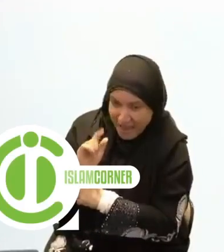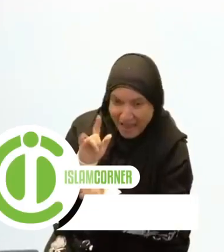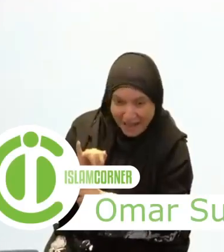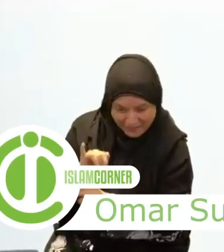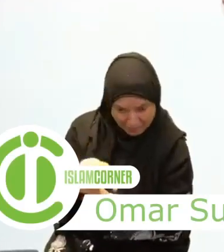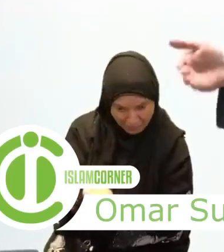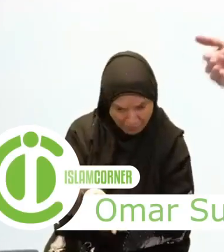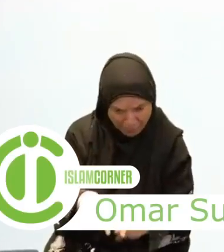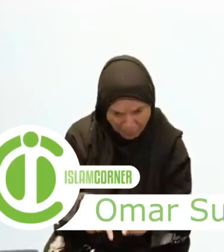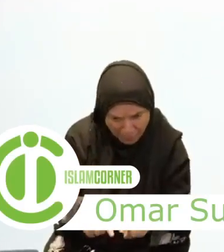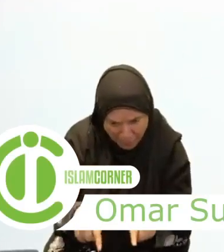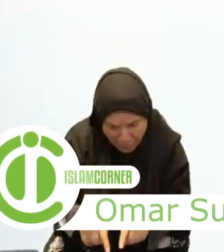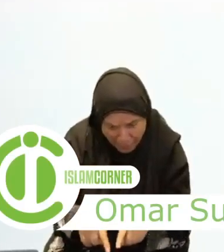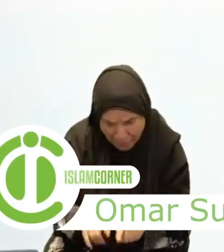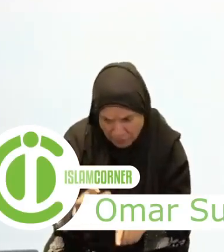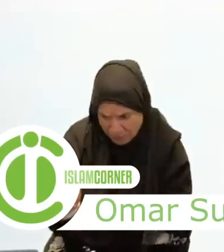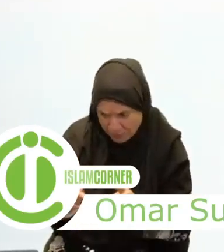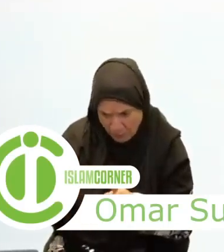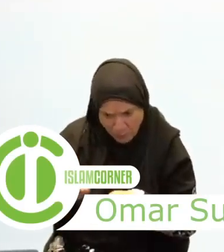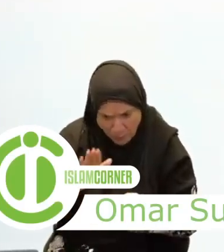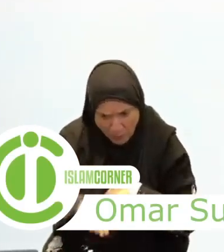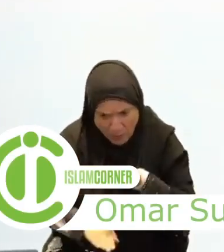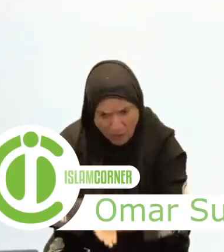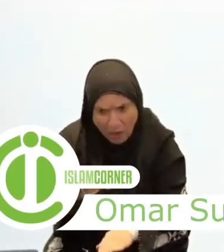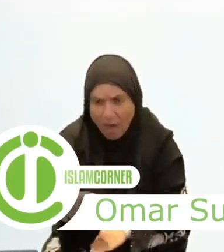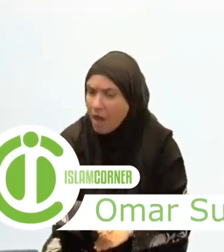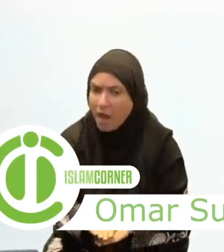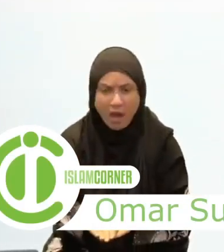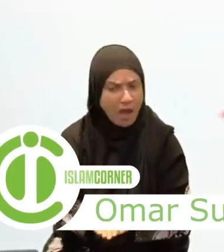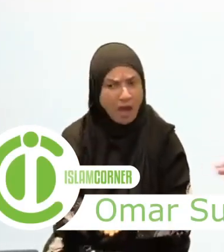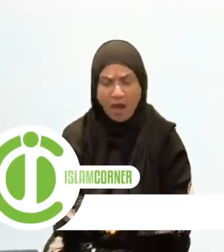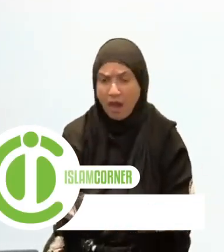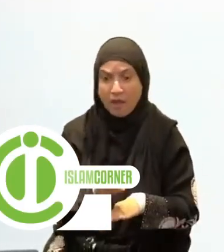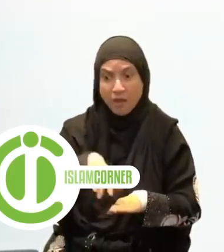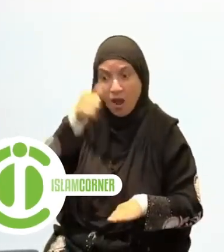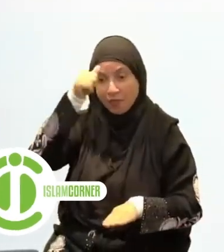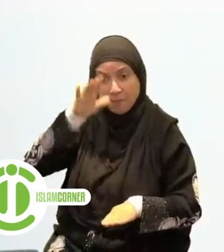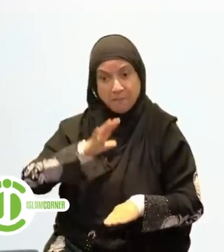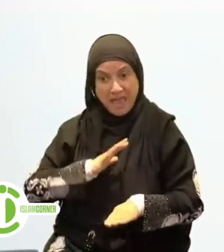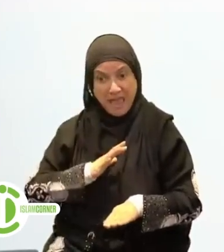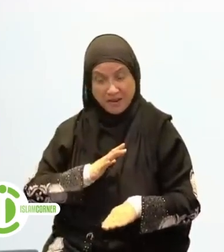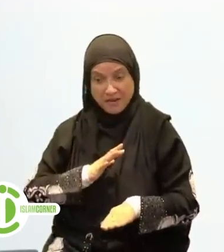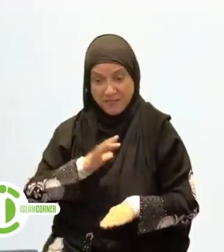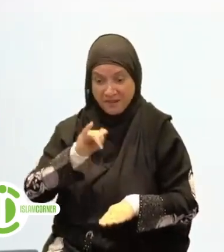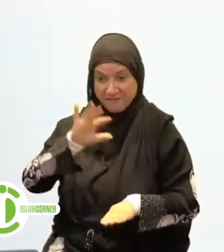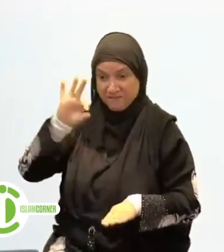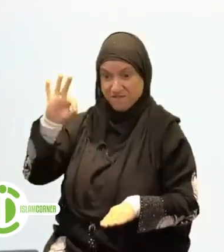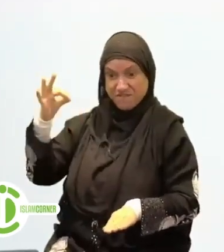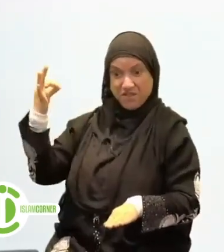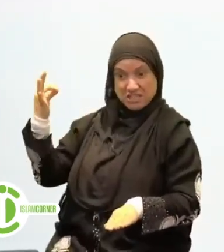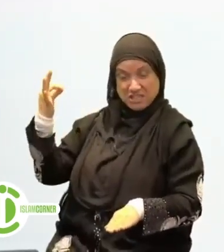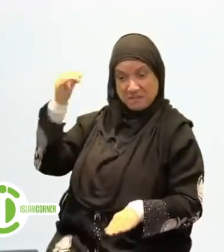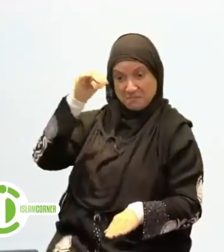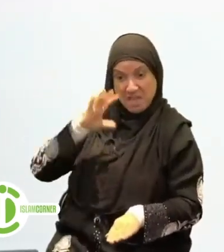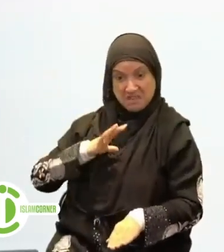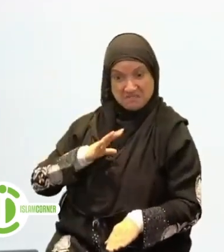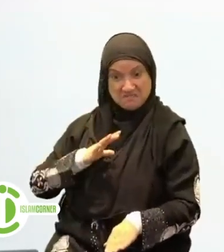who is a Senegalese French football player, or soccer player, depends where you live.